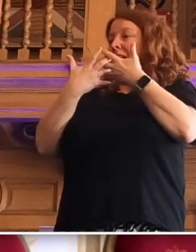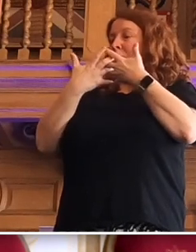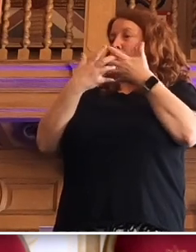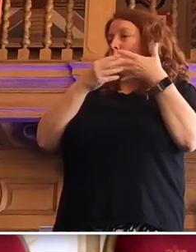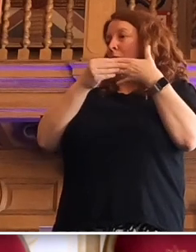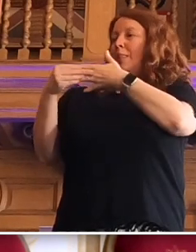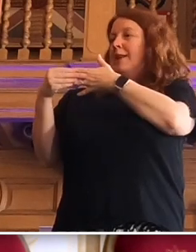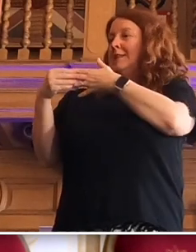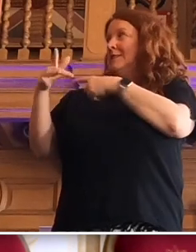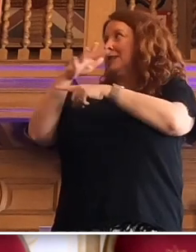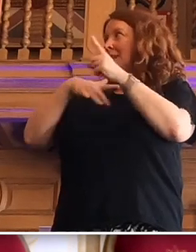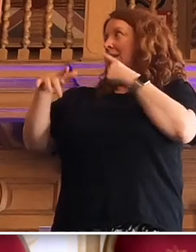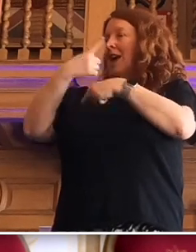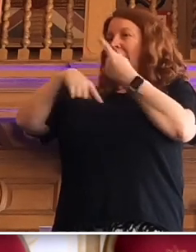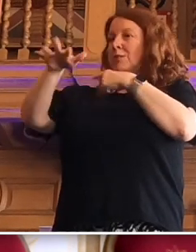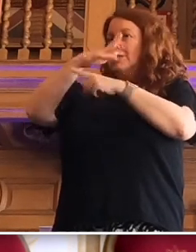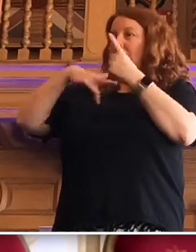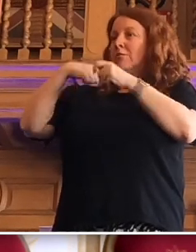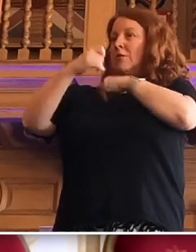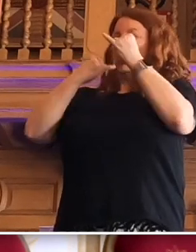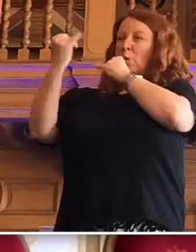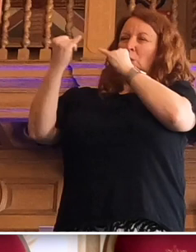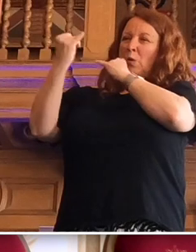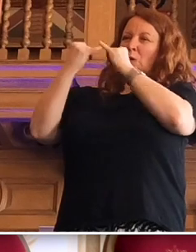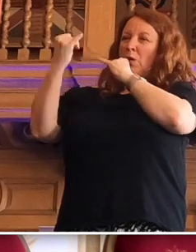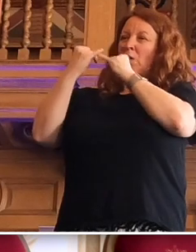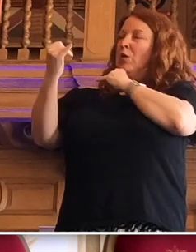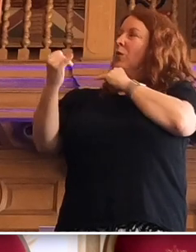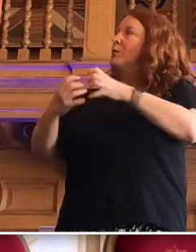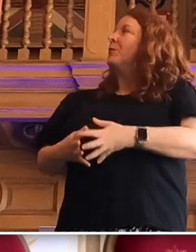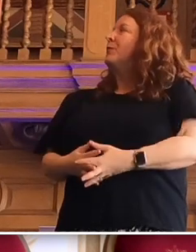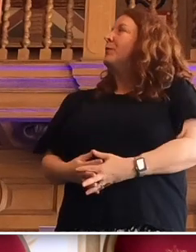doing, our society was getting worse and more unequal.